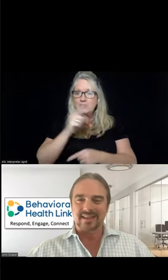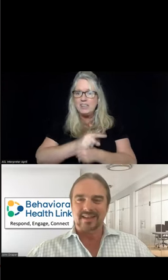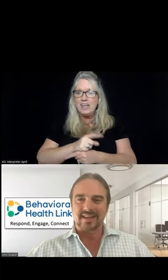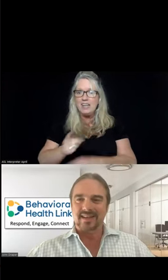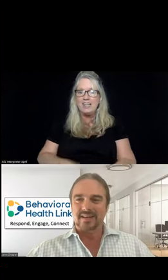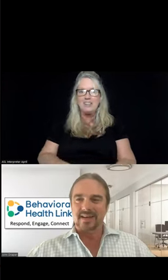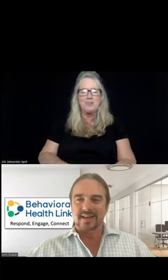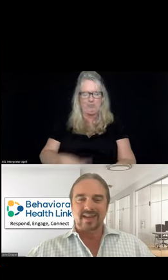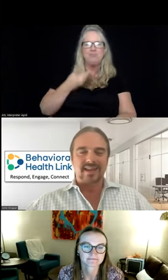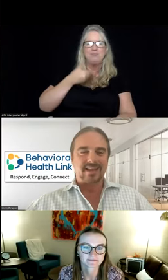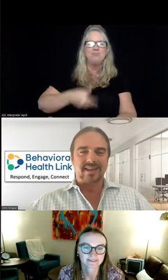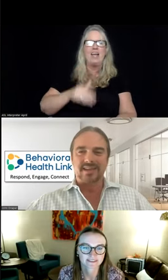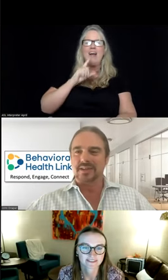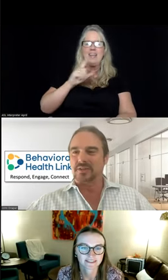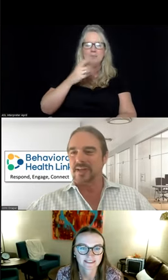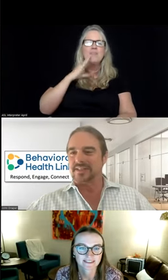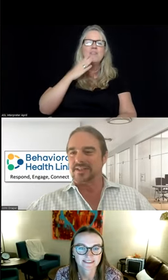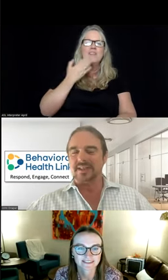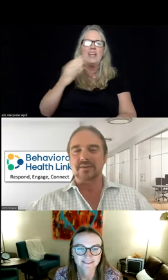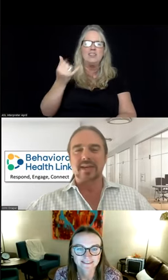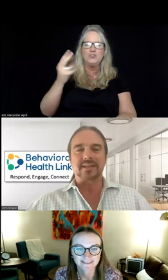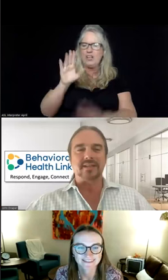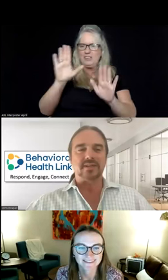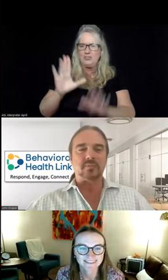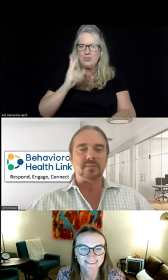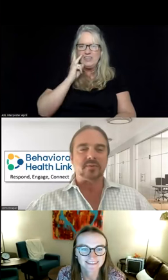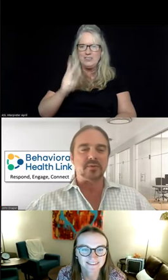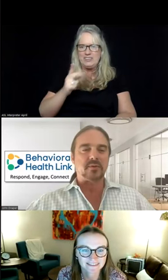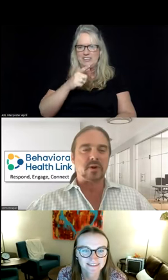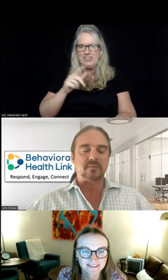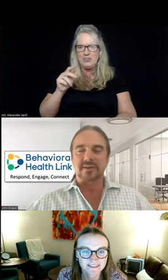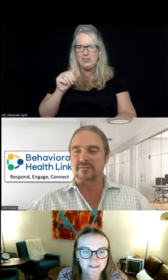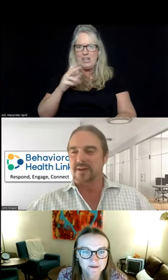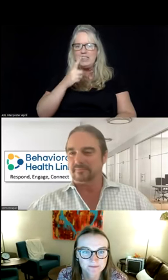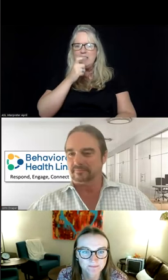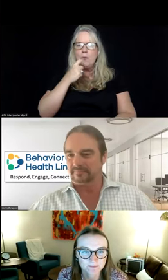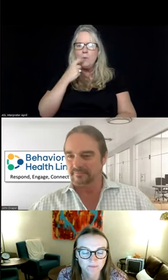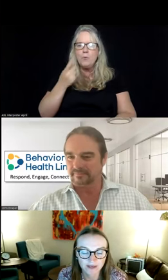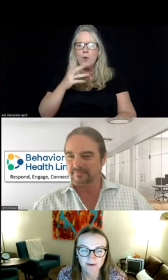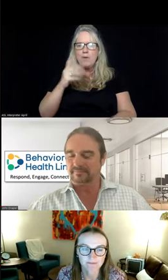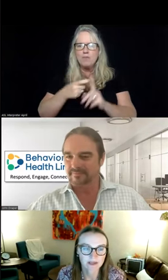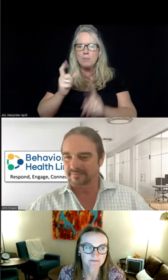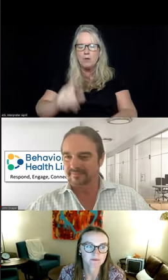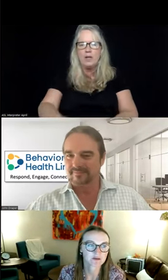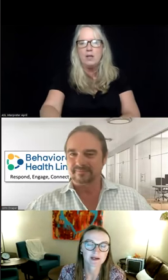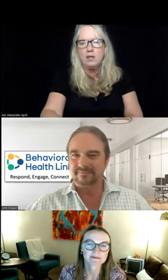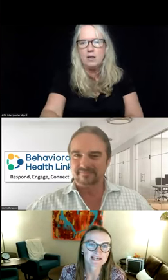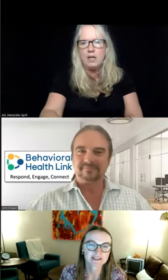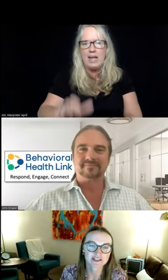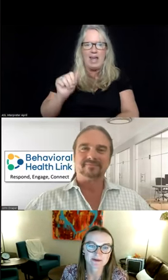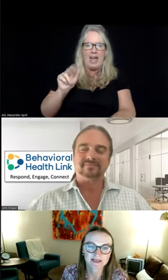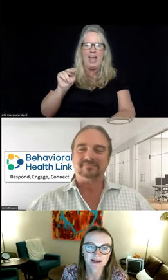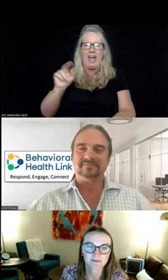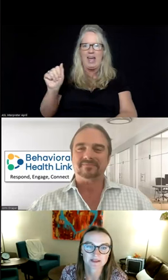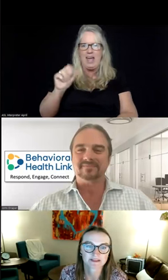I am. Thanks, John. It's great to see you, Anna. Can you tell people who you are and where you're from? Yeah. So my name is